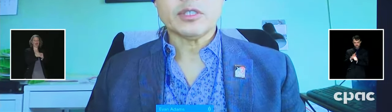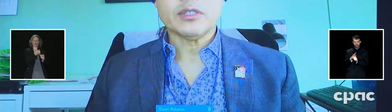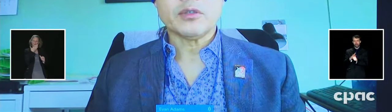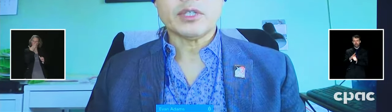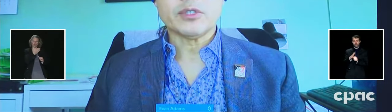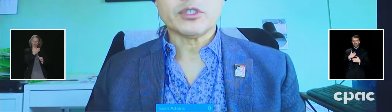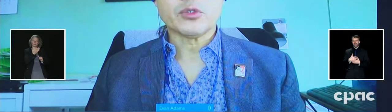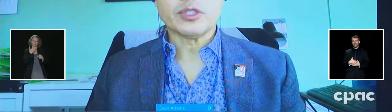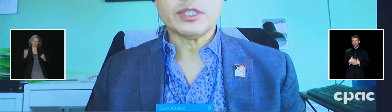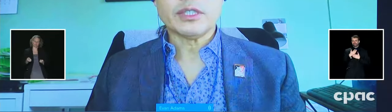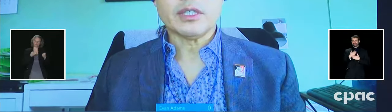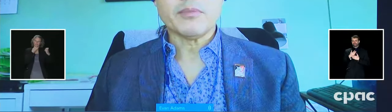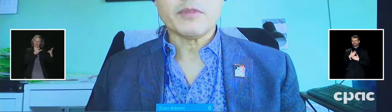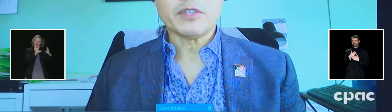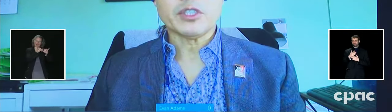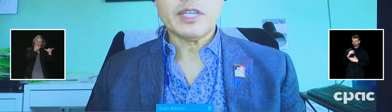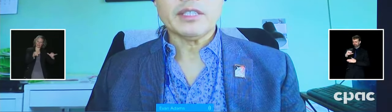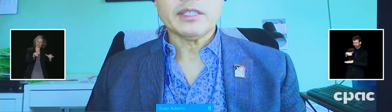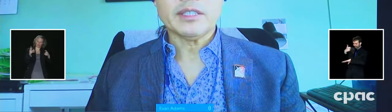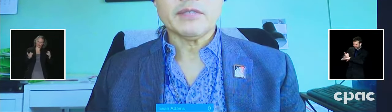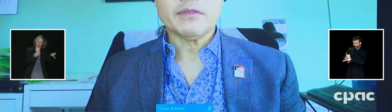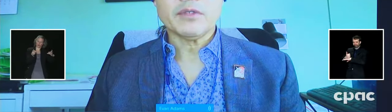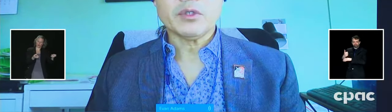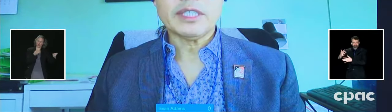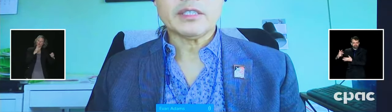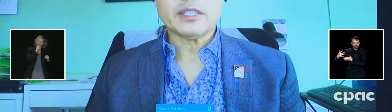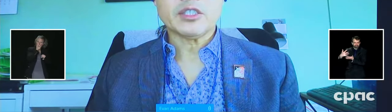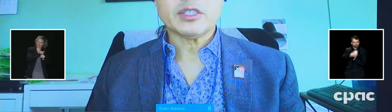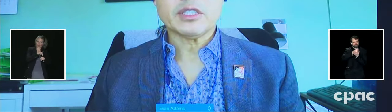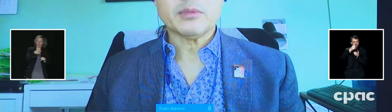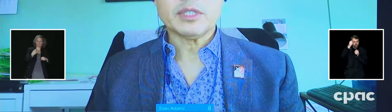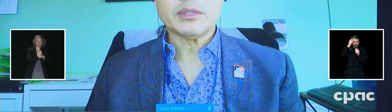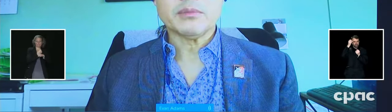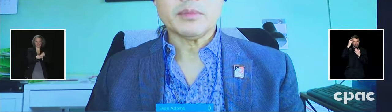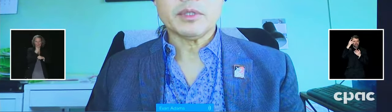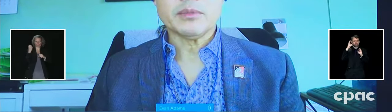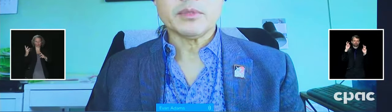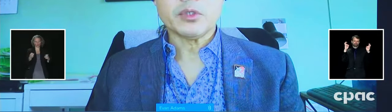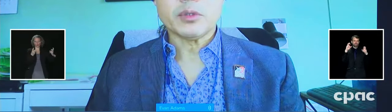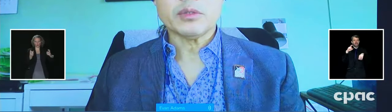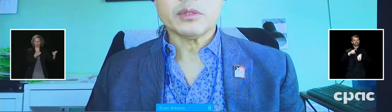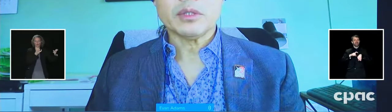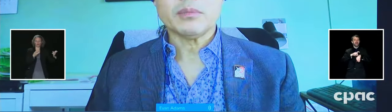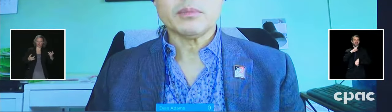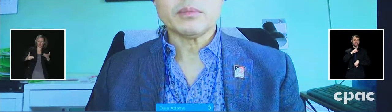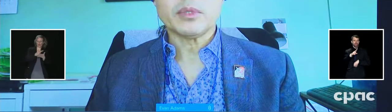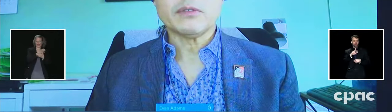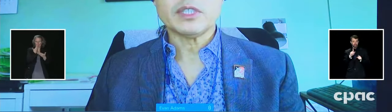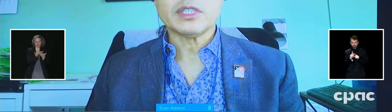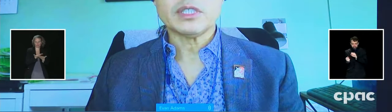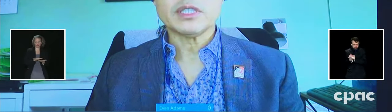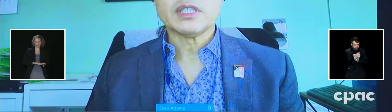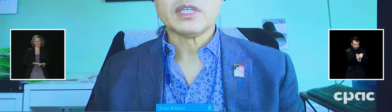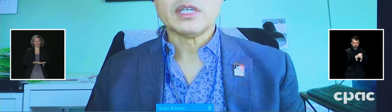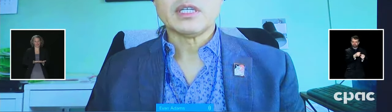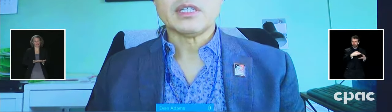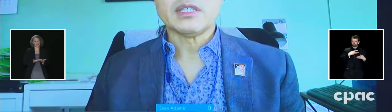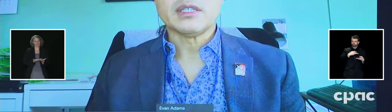actually quite reassuring the functionality of those data collection systems in certain province,